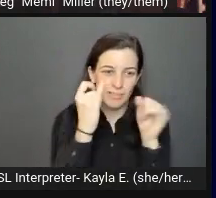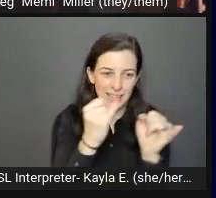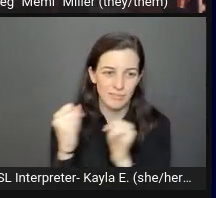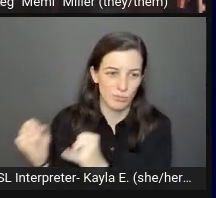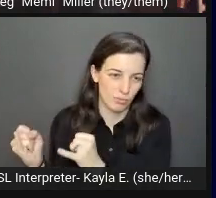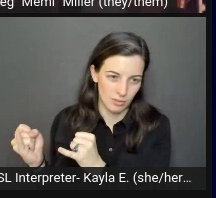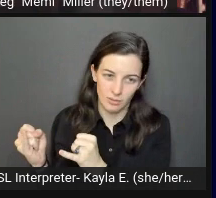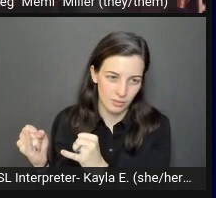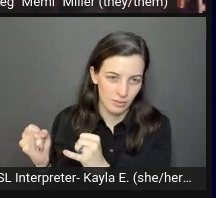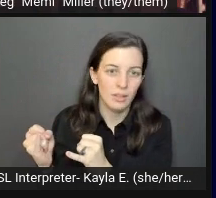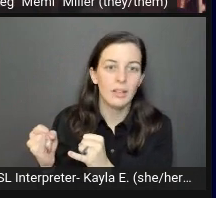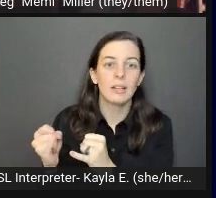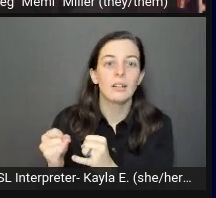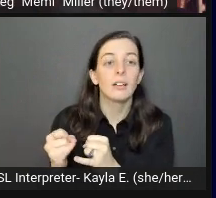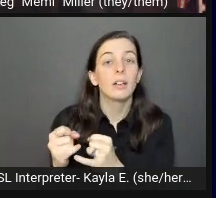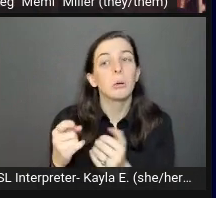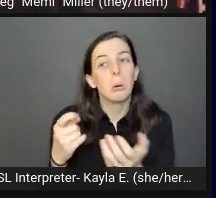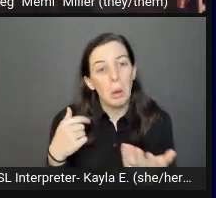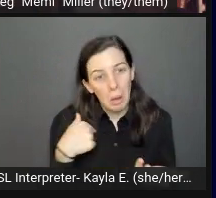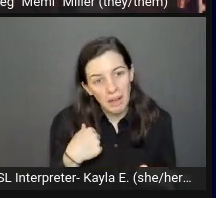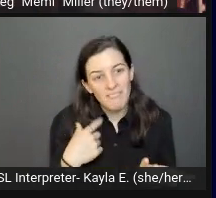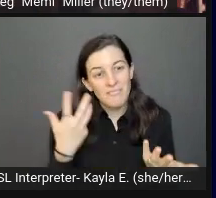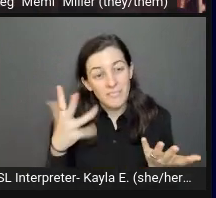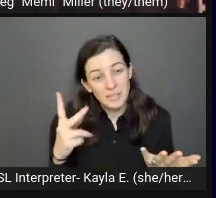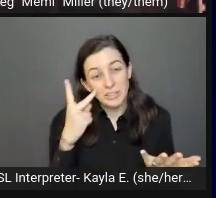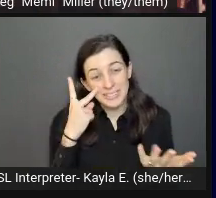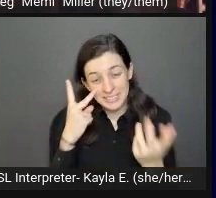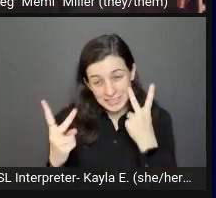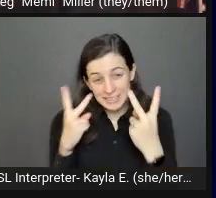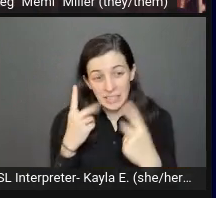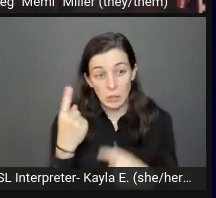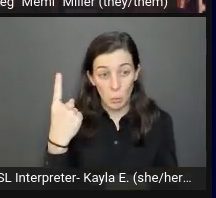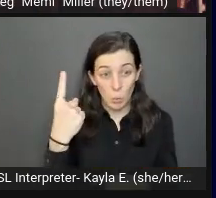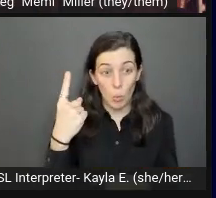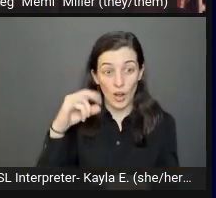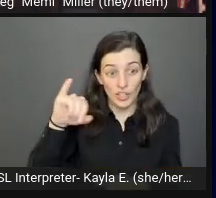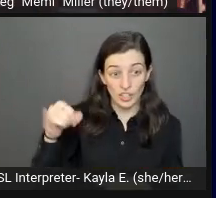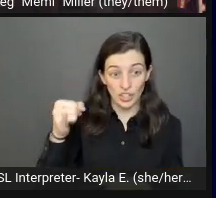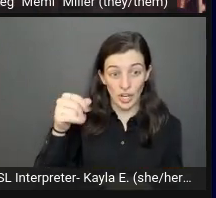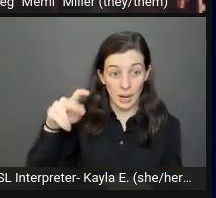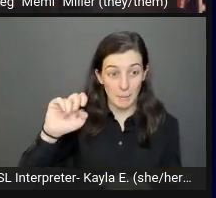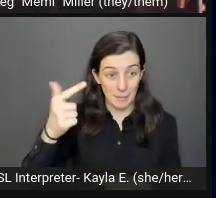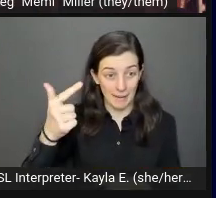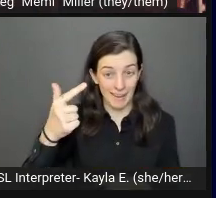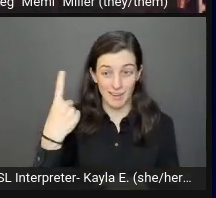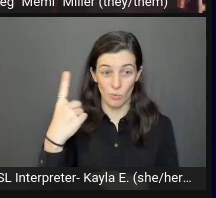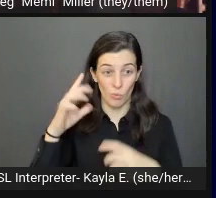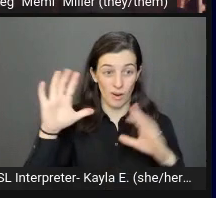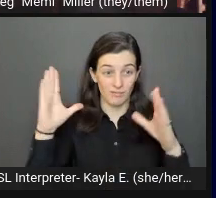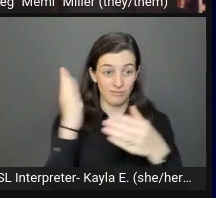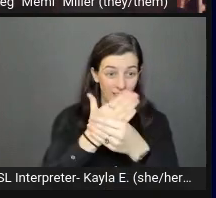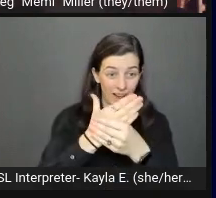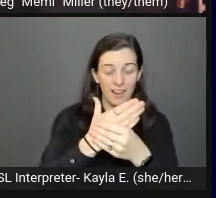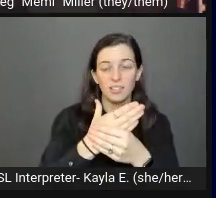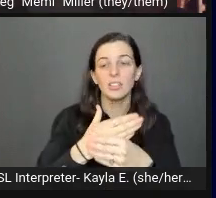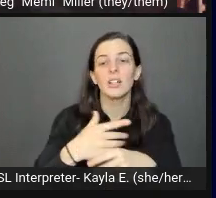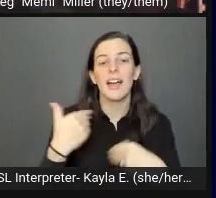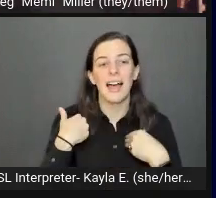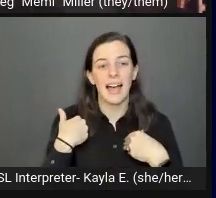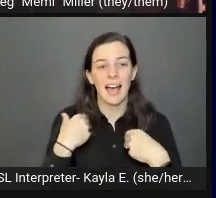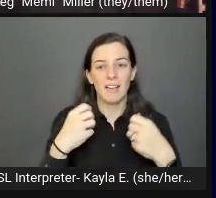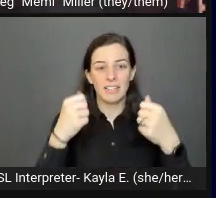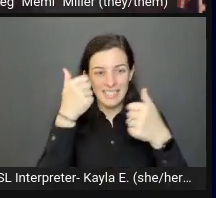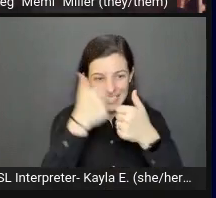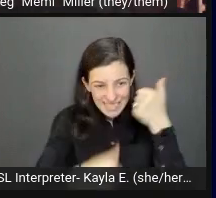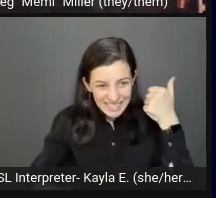uncommon to see a logo cloud that is one single JPEG or image, and the alt text for these ranges from listing out every single